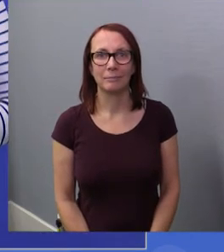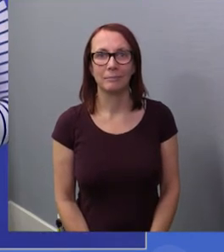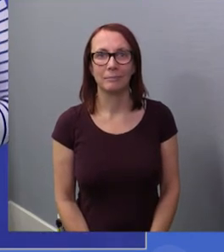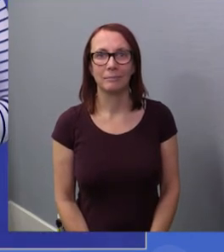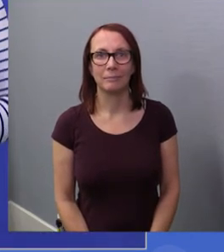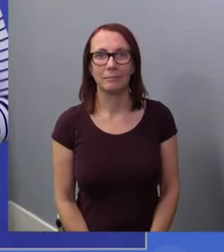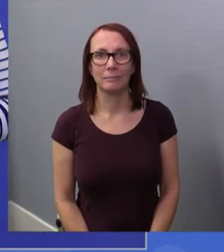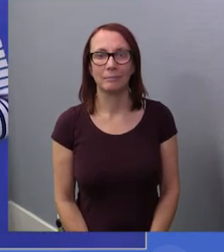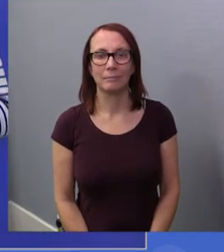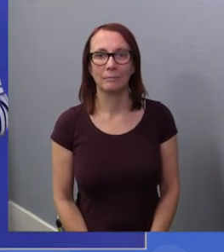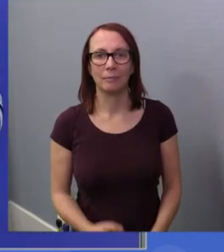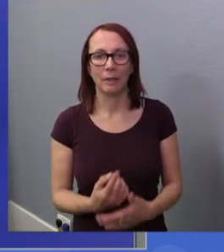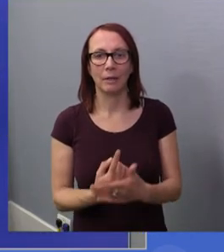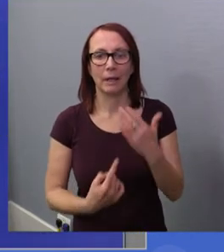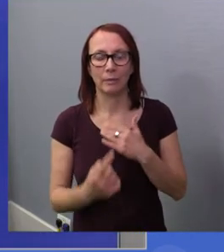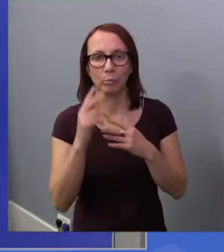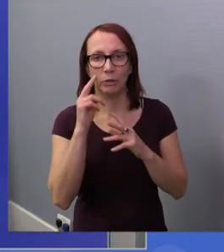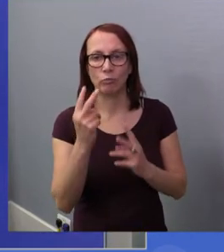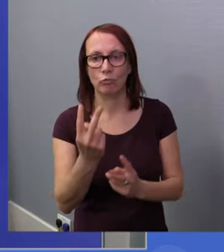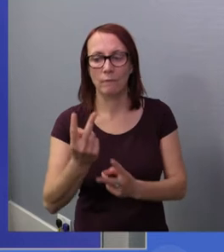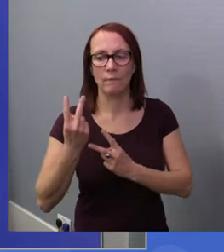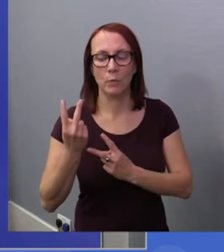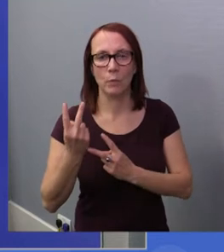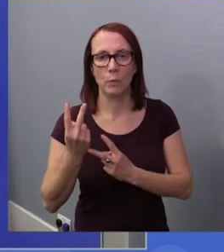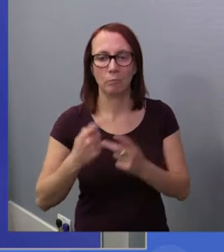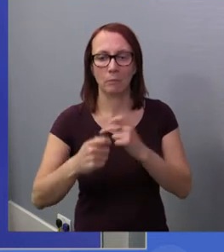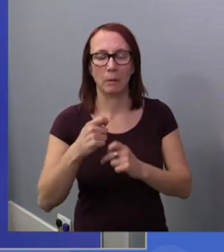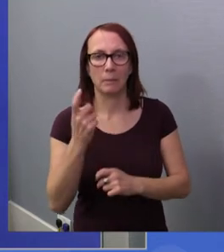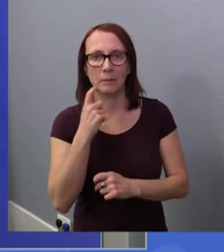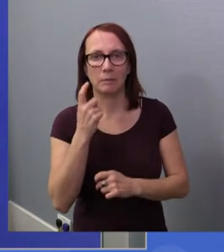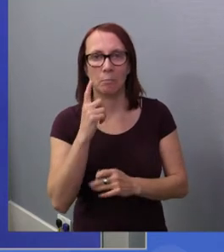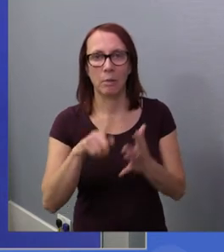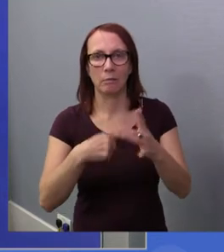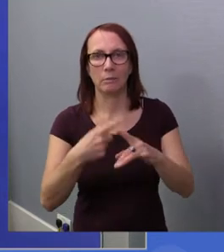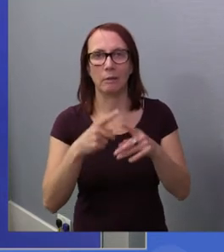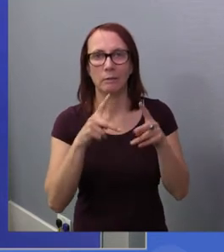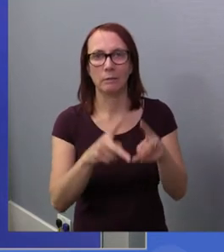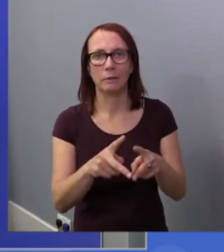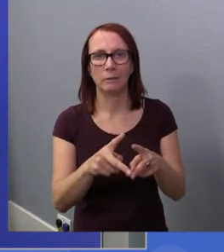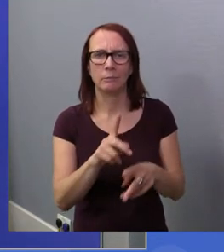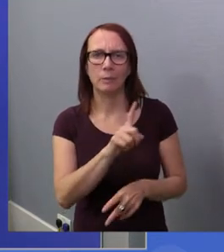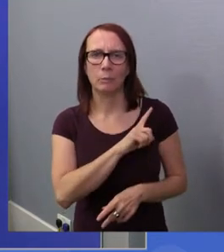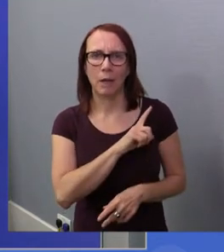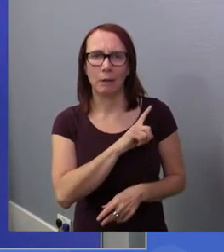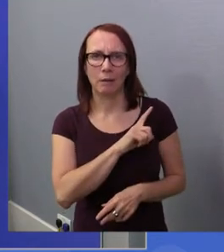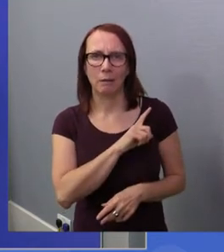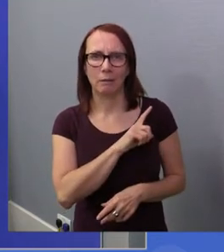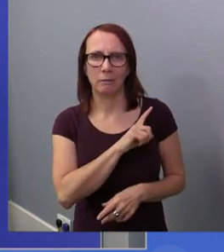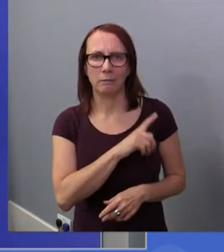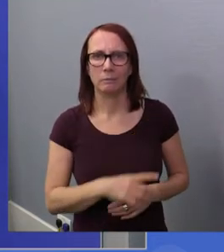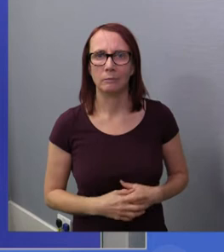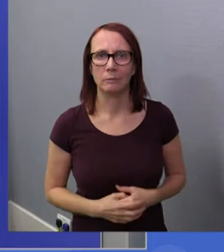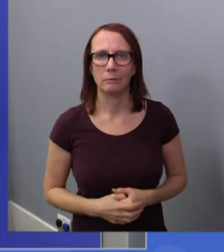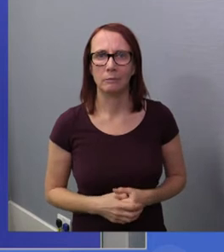An independent review and simplification of Scotland's tax system. And the reason we discussed that